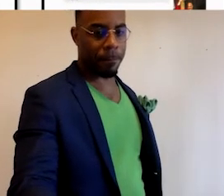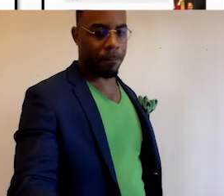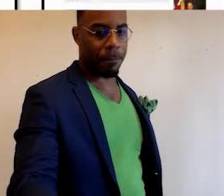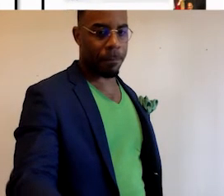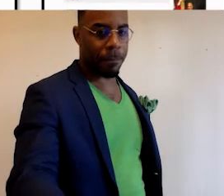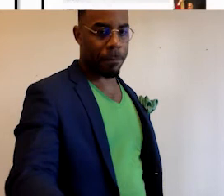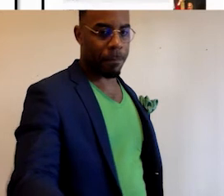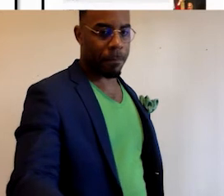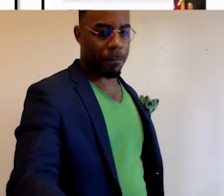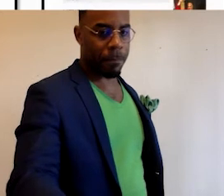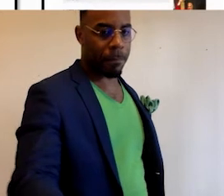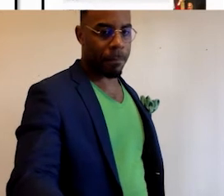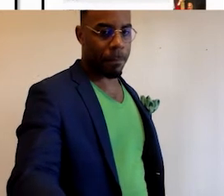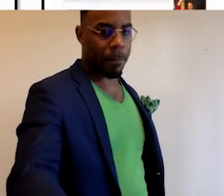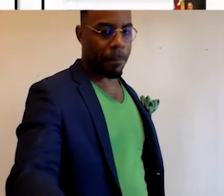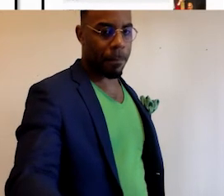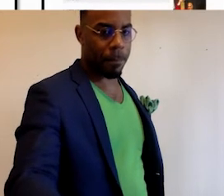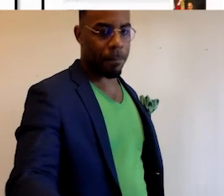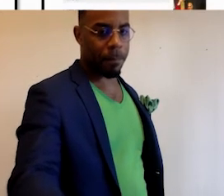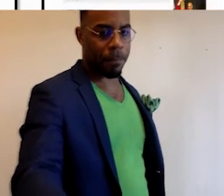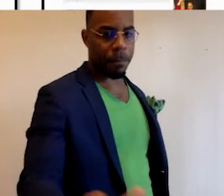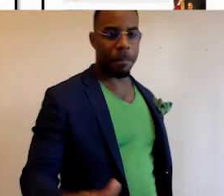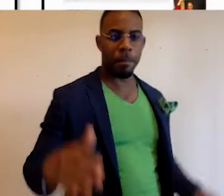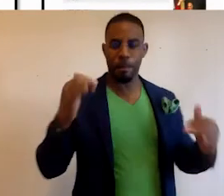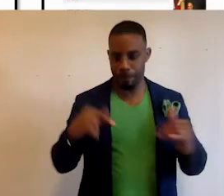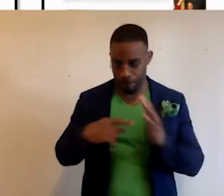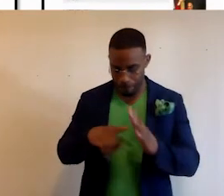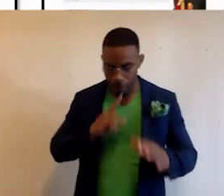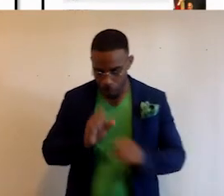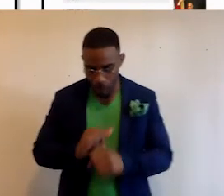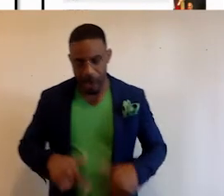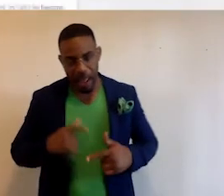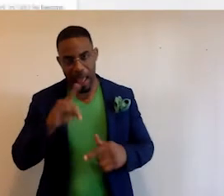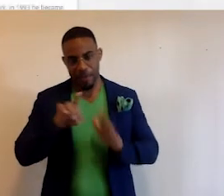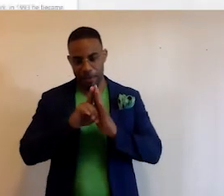show you some real live demos of the products that we have in place.